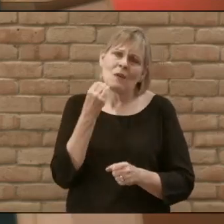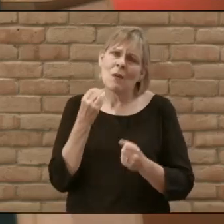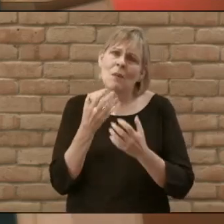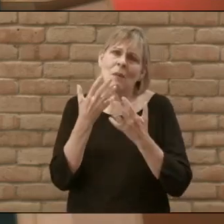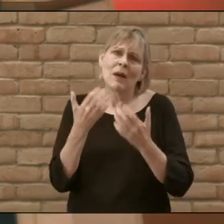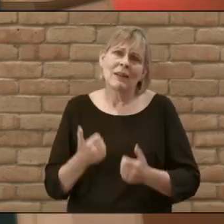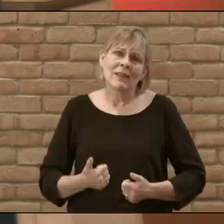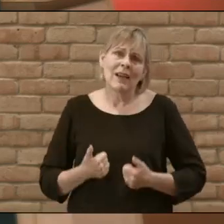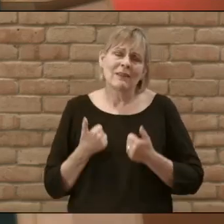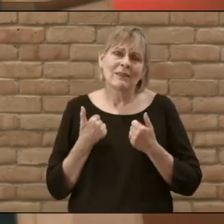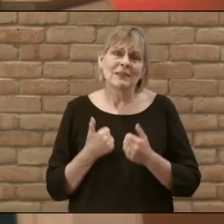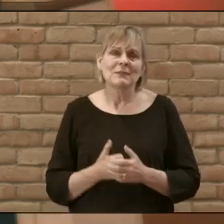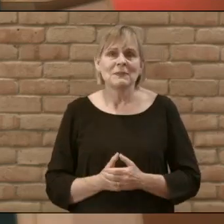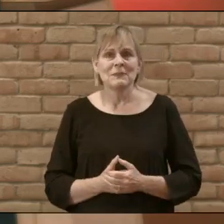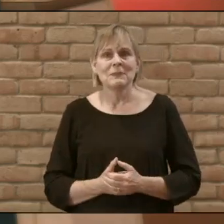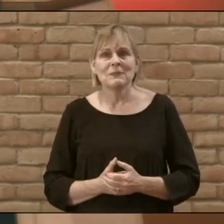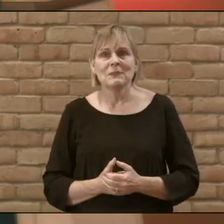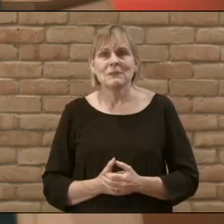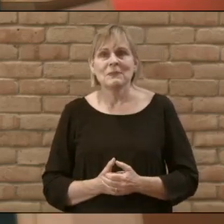life